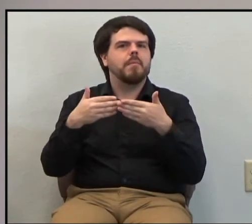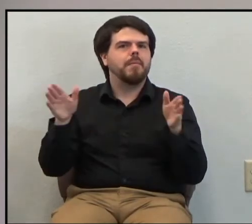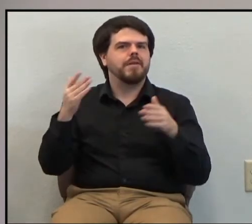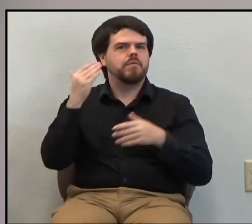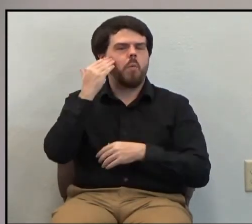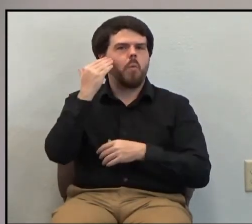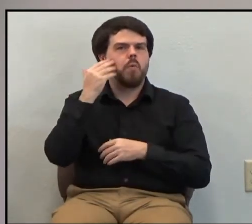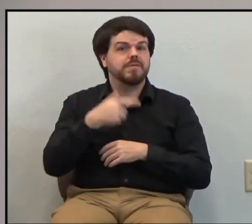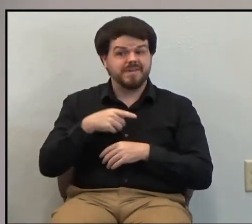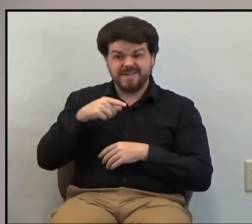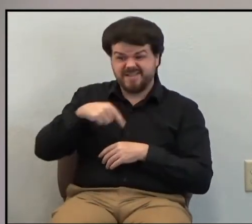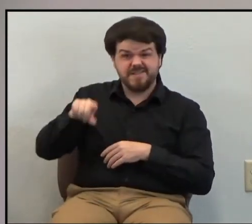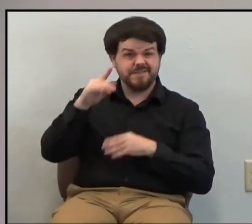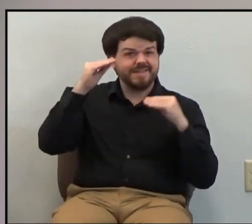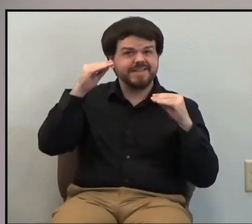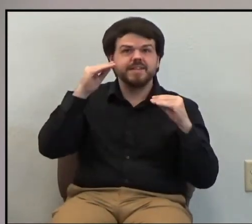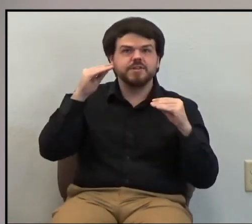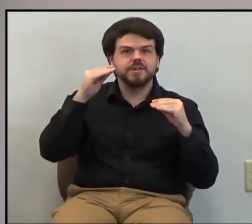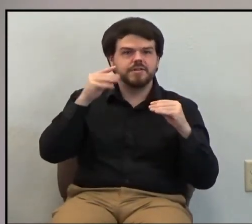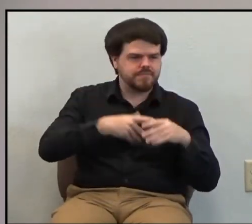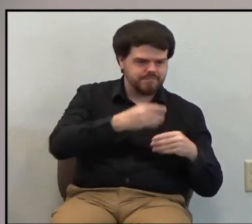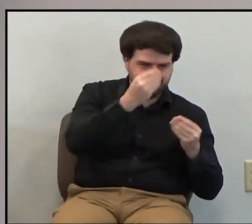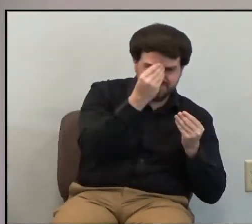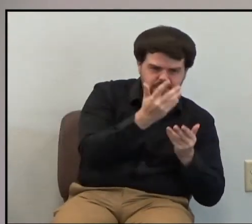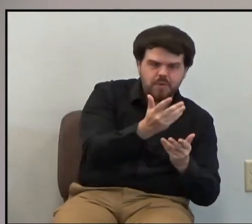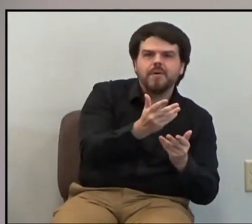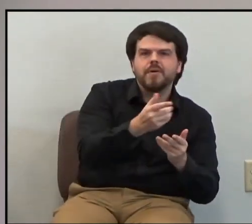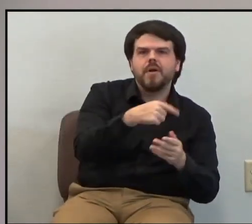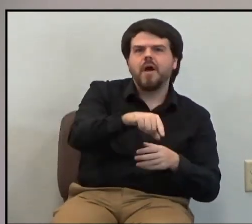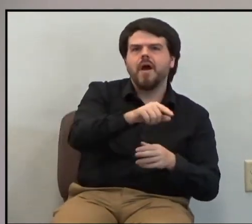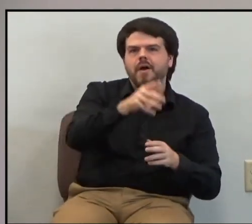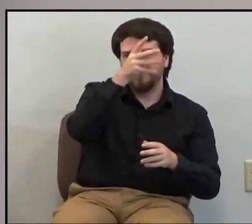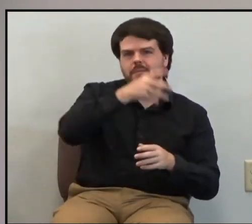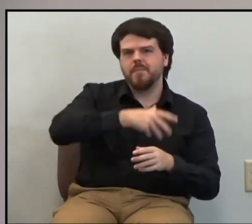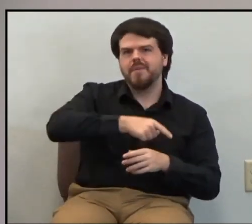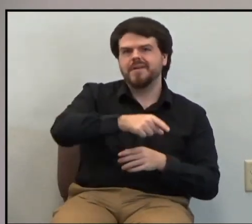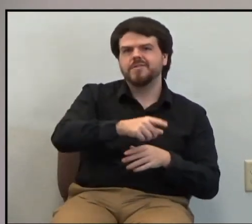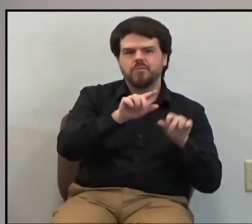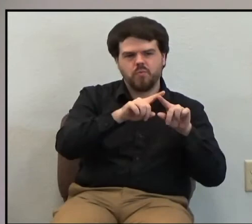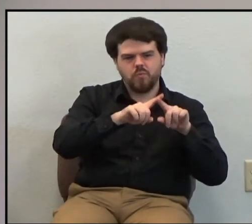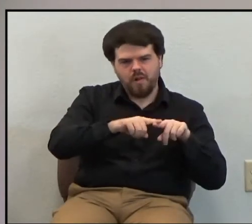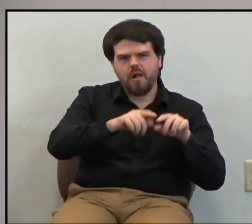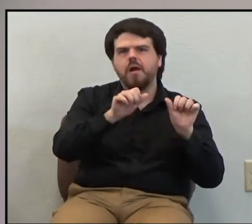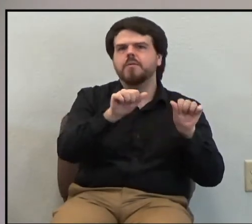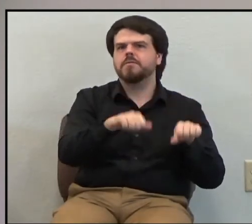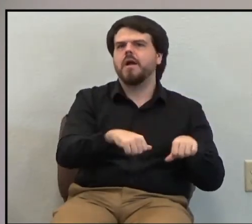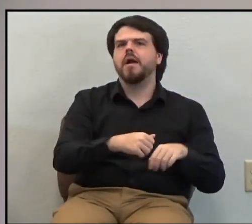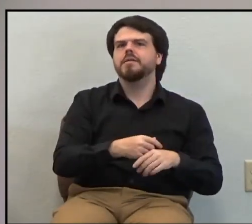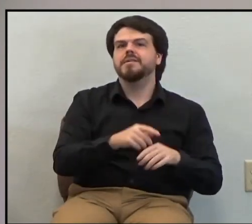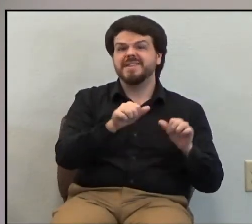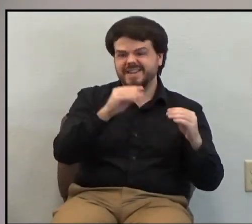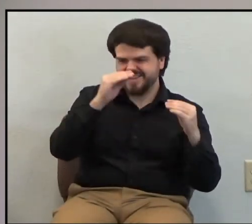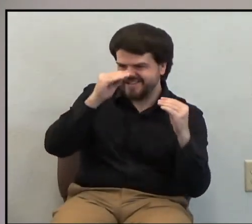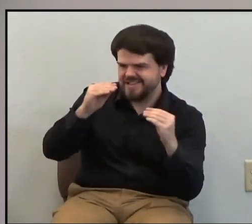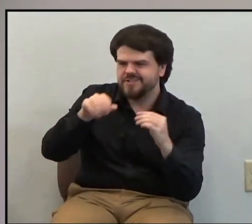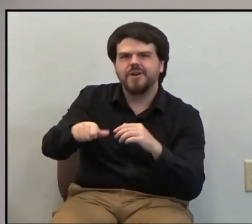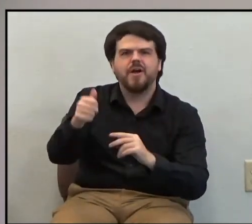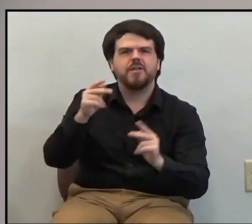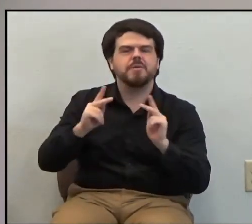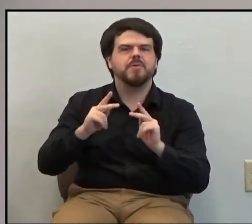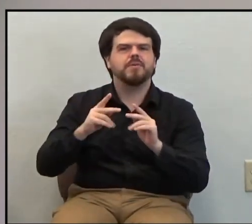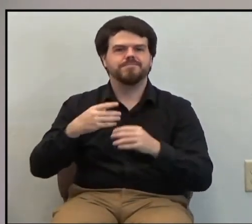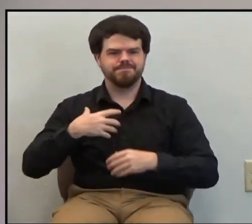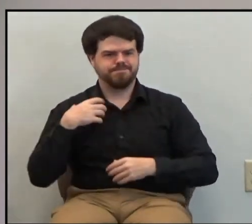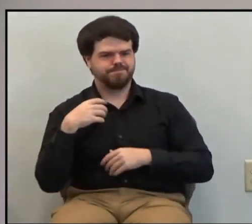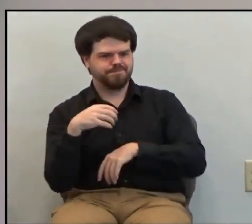these entrust to faithful, reliable men who will be able to teach others also. Now here's Paul at the end